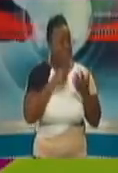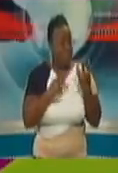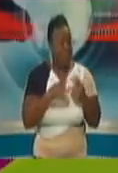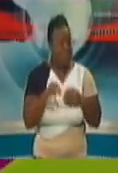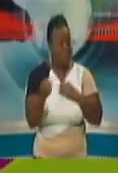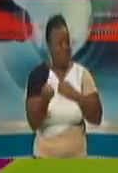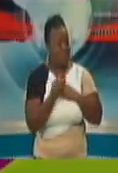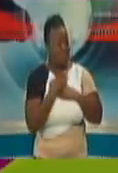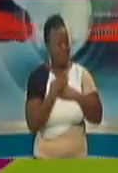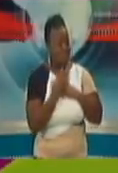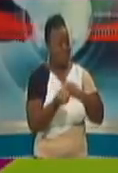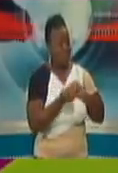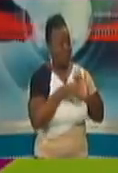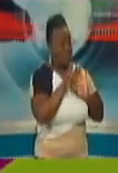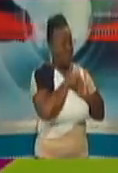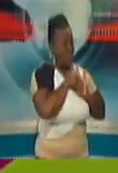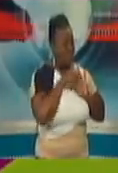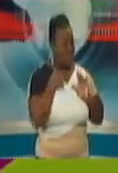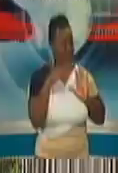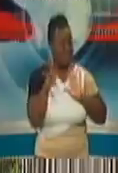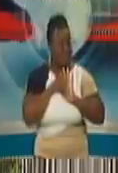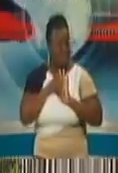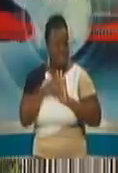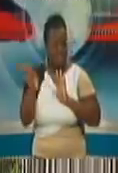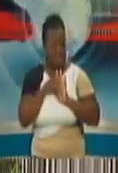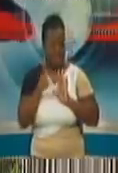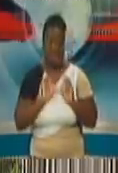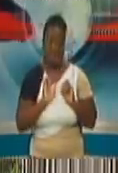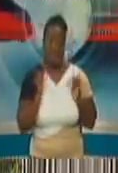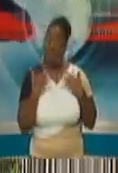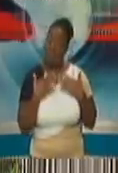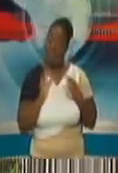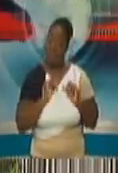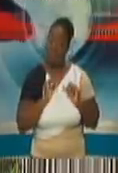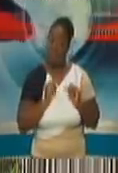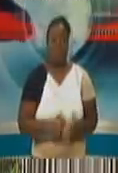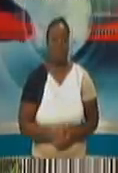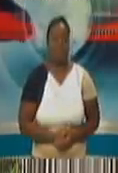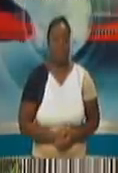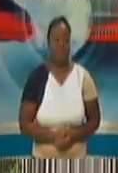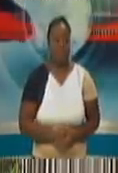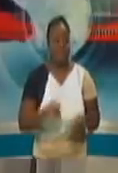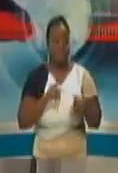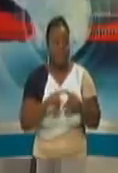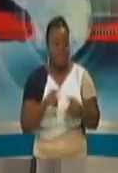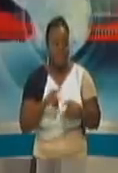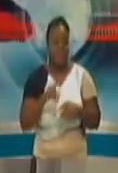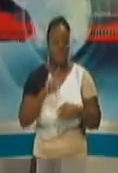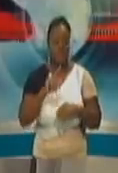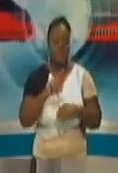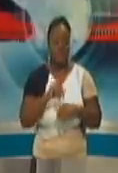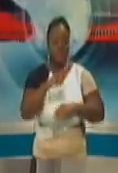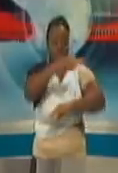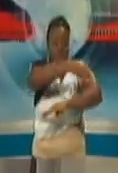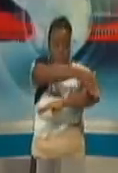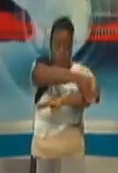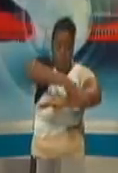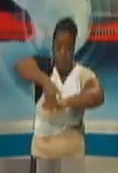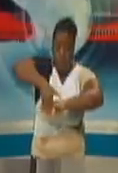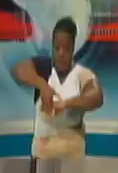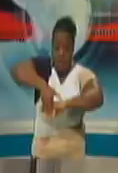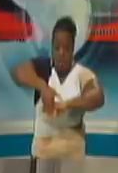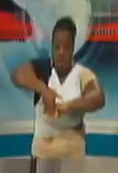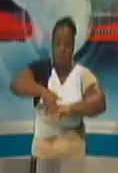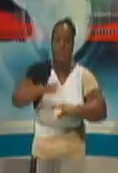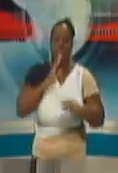have a specific idea of where we stand? Okay. So on your two questions, the issue of porous borders, I would suggest that you raise that with a